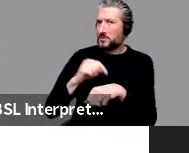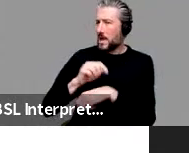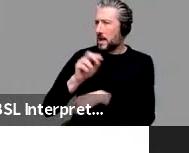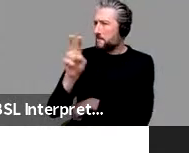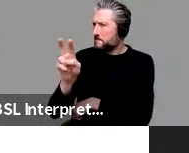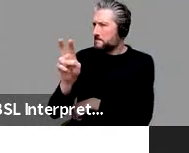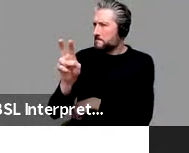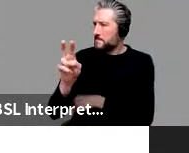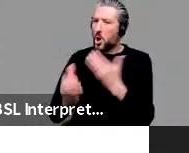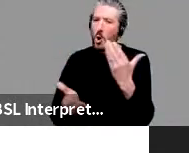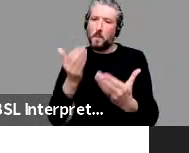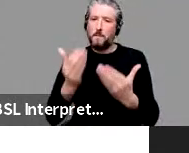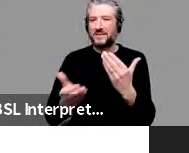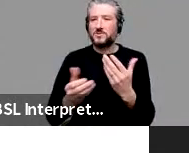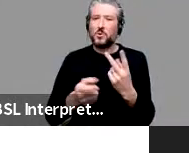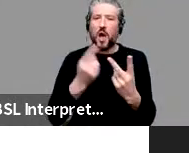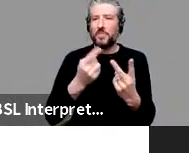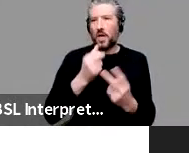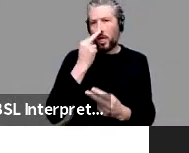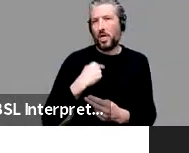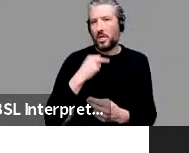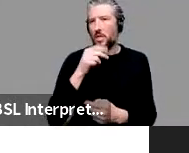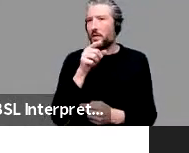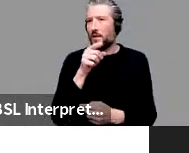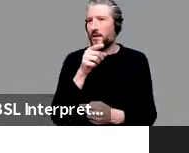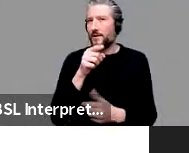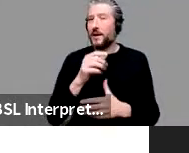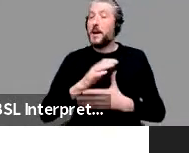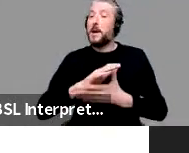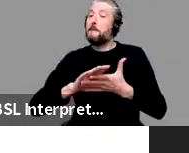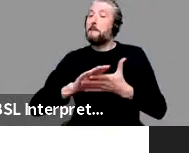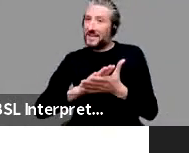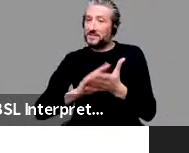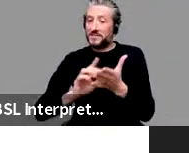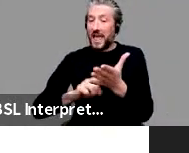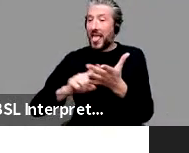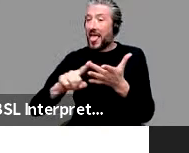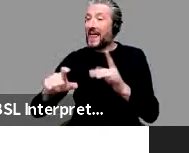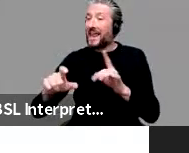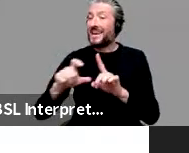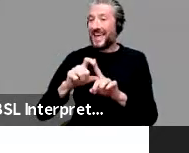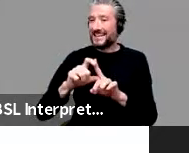So given two options, the lid is the better cap of the two.